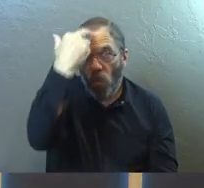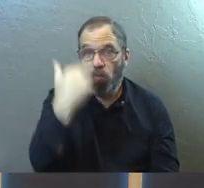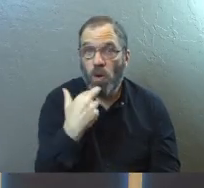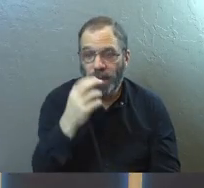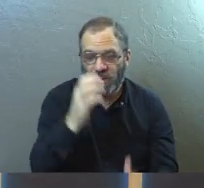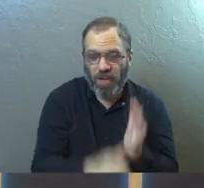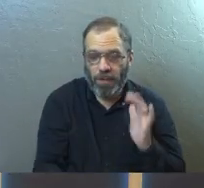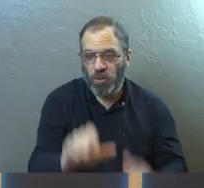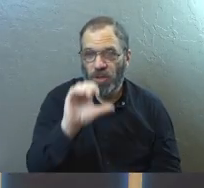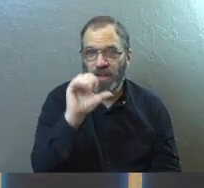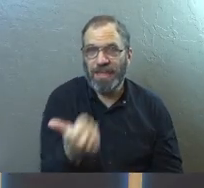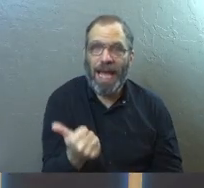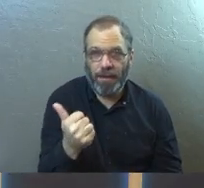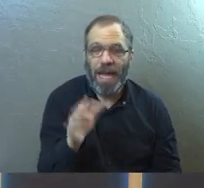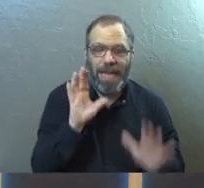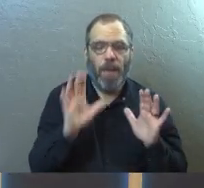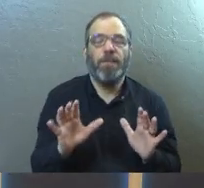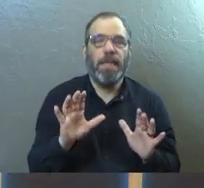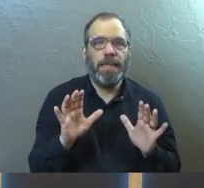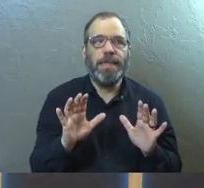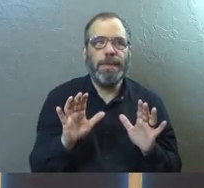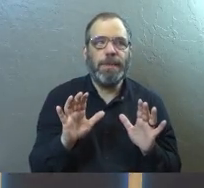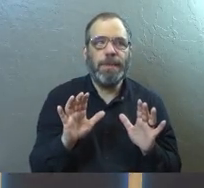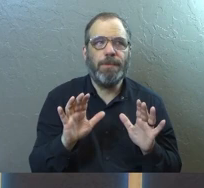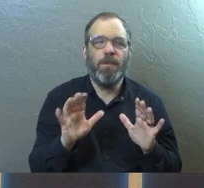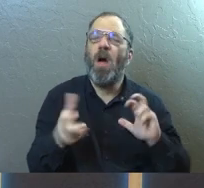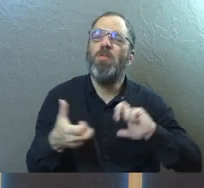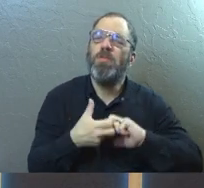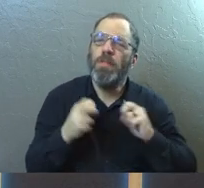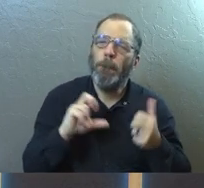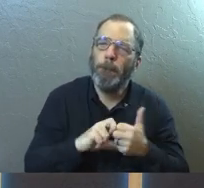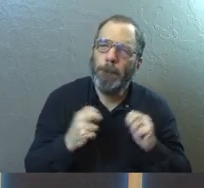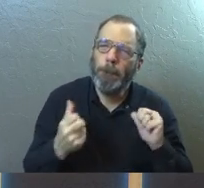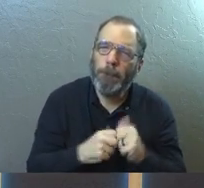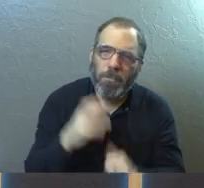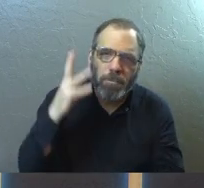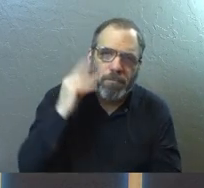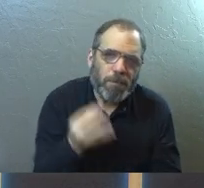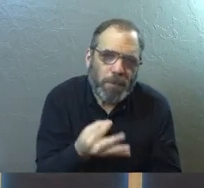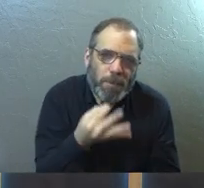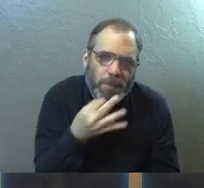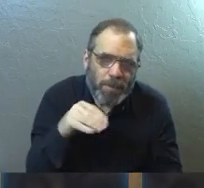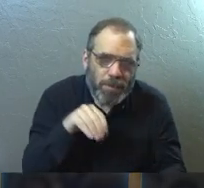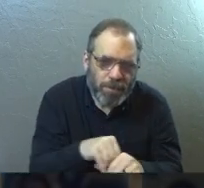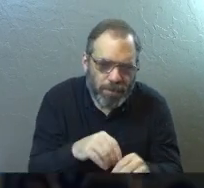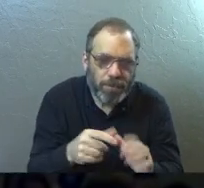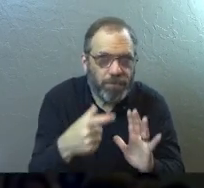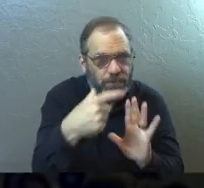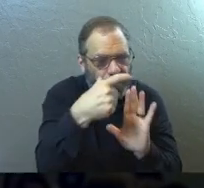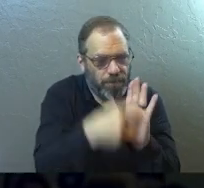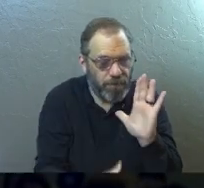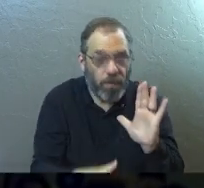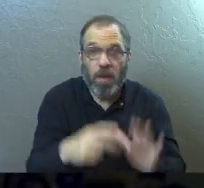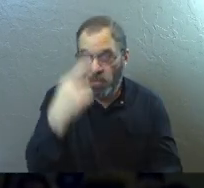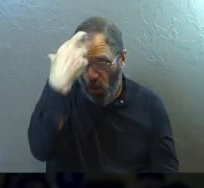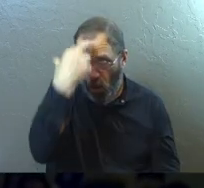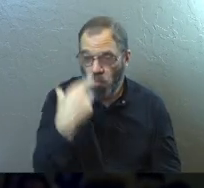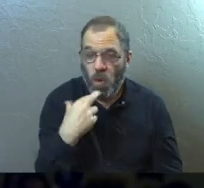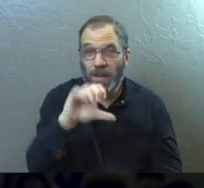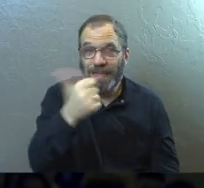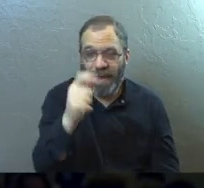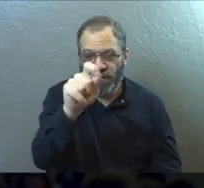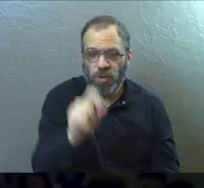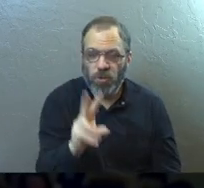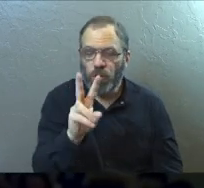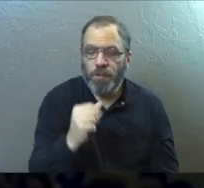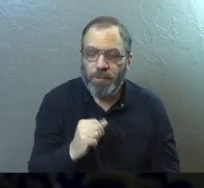Acts, because this is going to set the table on what the problem is that we're going to see in the text today. So Romans 10, verse